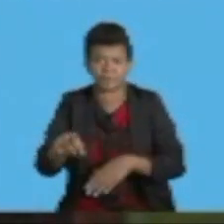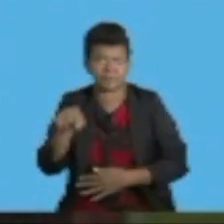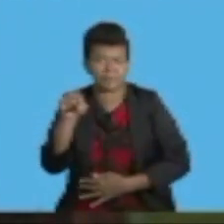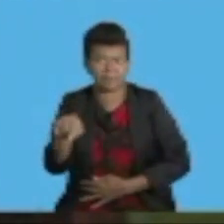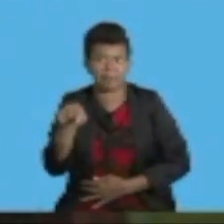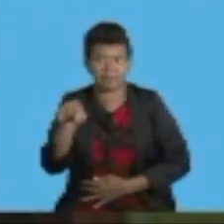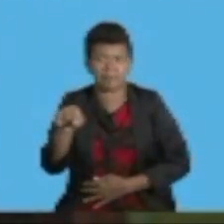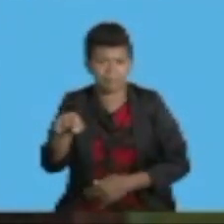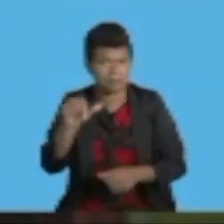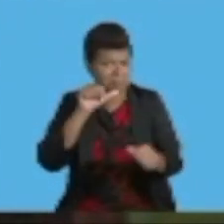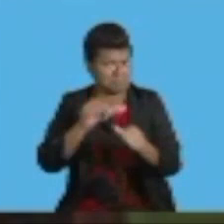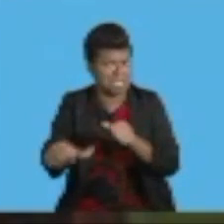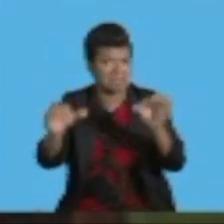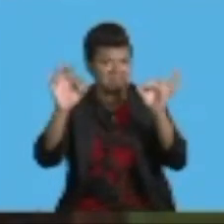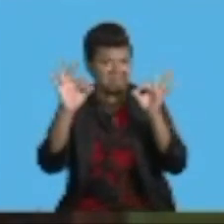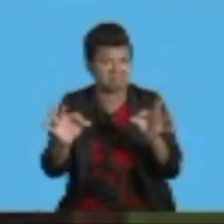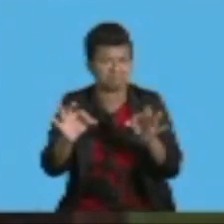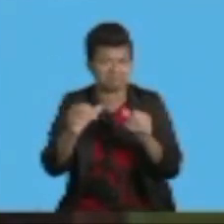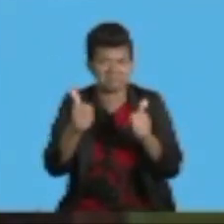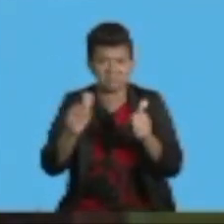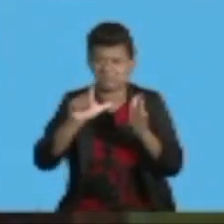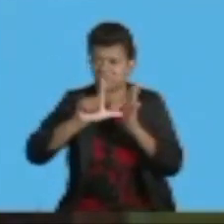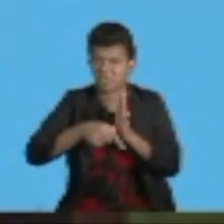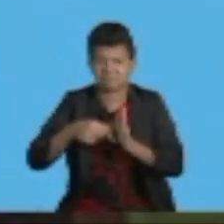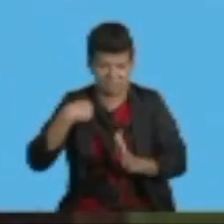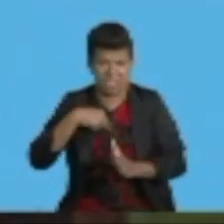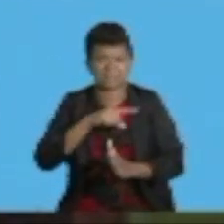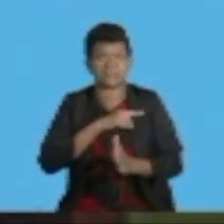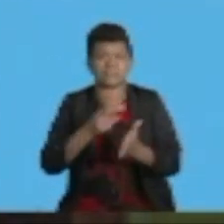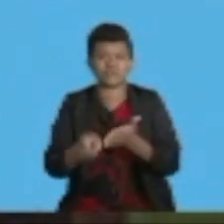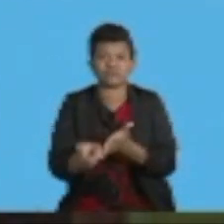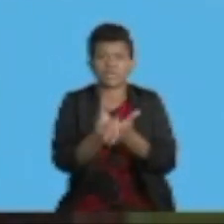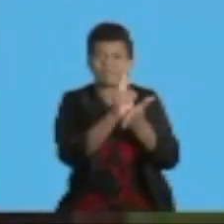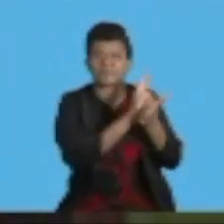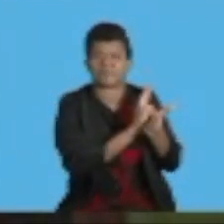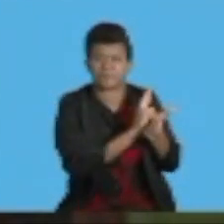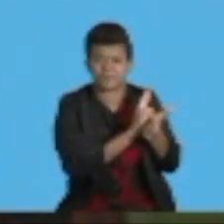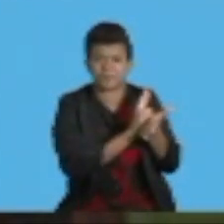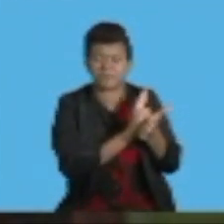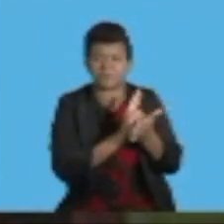time for us to review the current investment landscape.